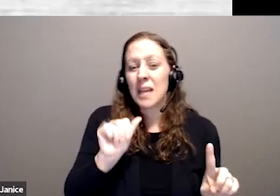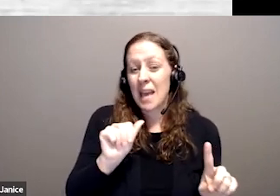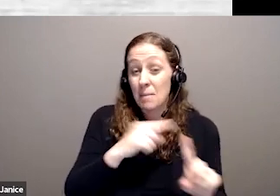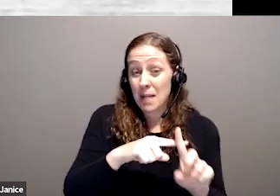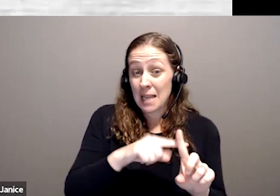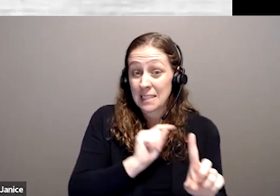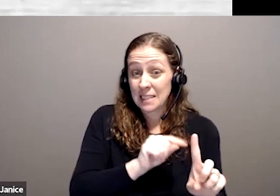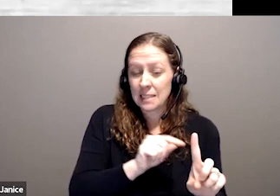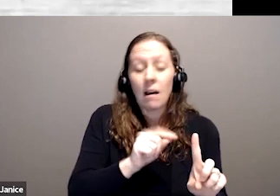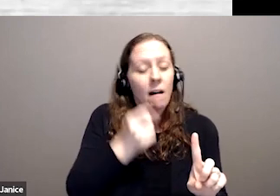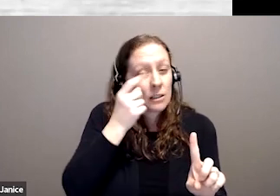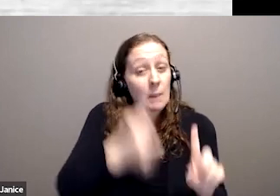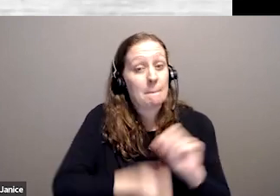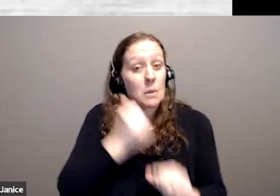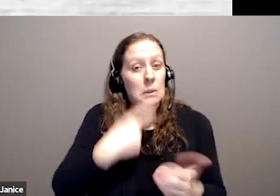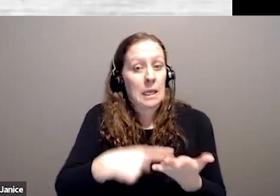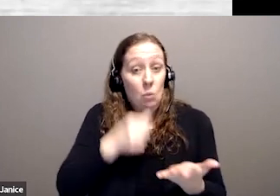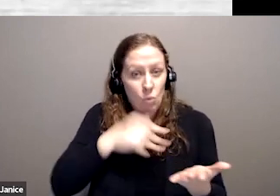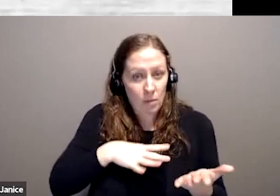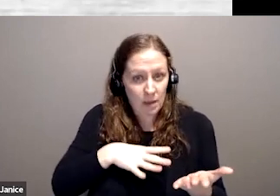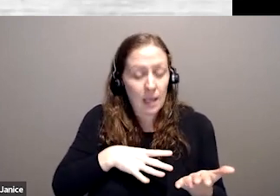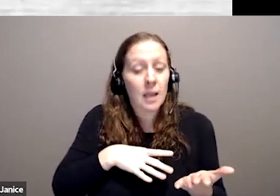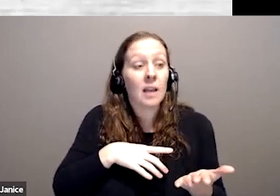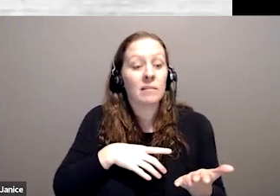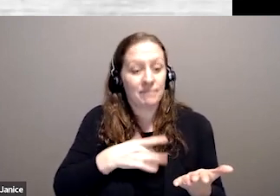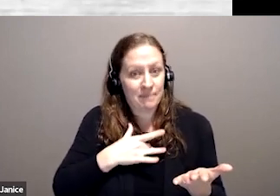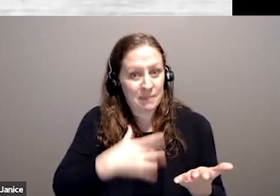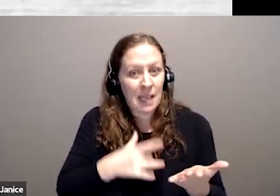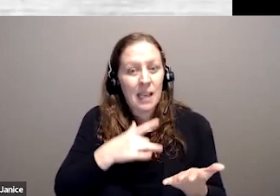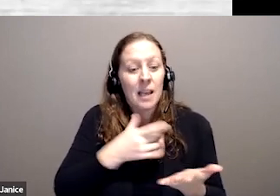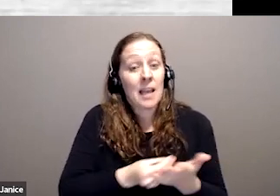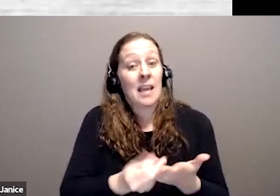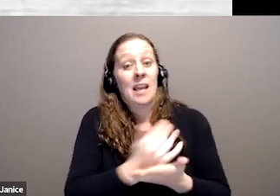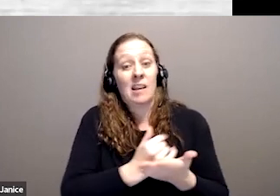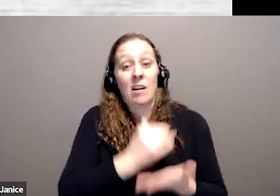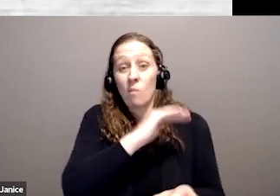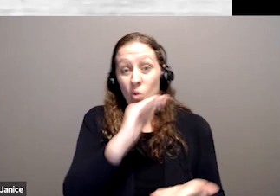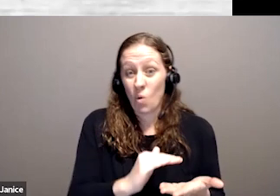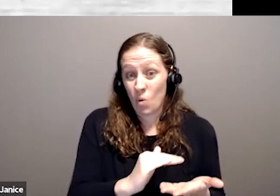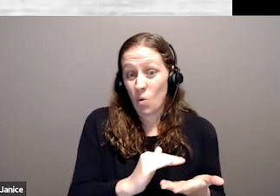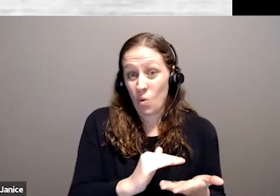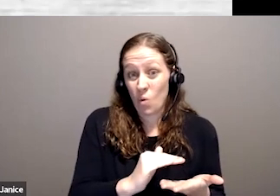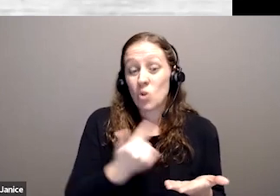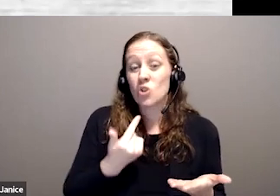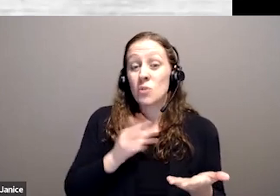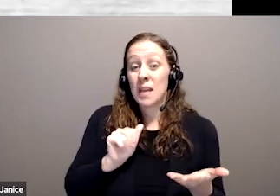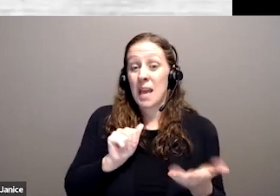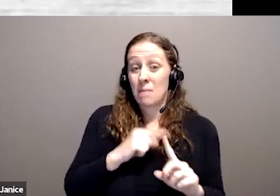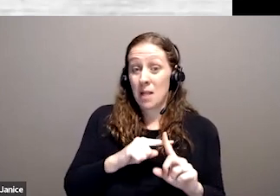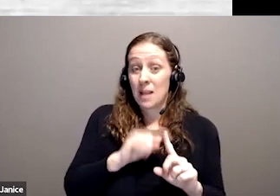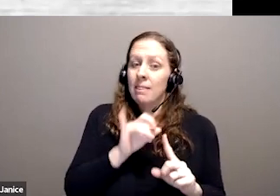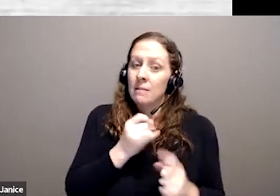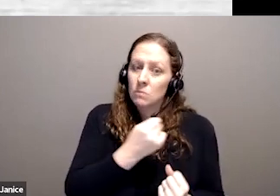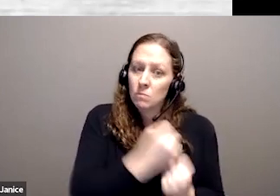talking about women here who have lower income, and GBA plus, of course, supports